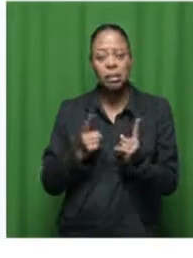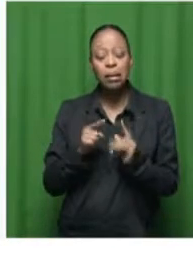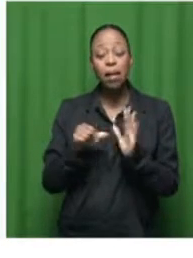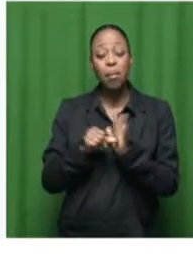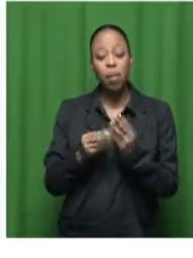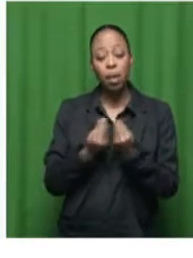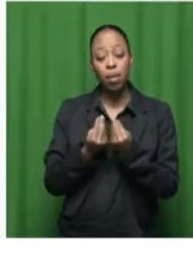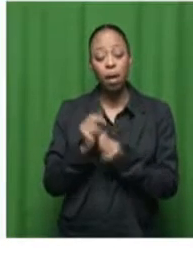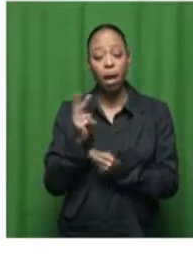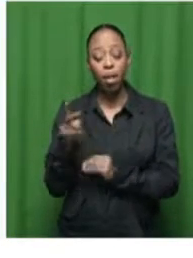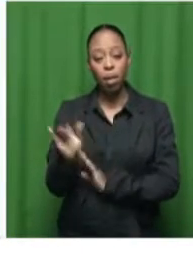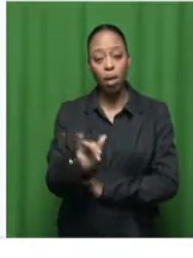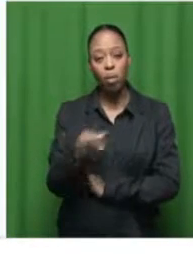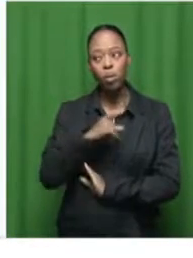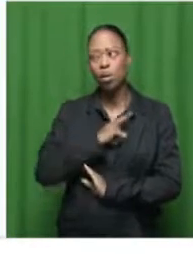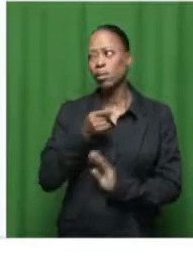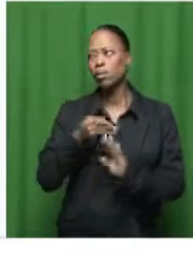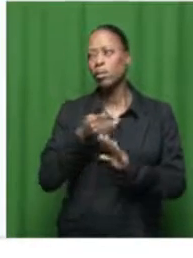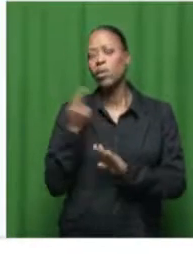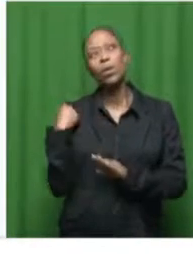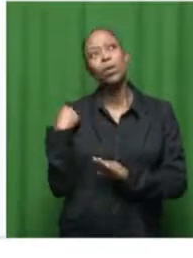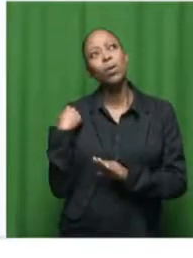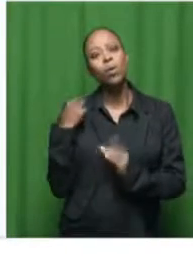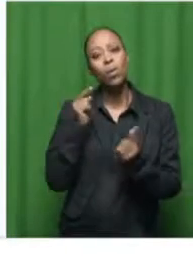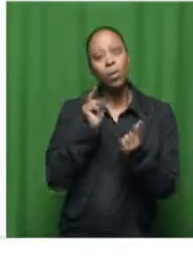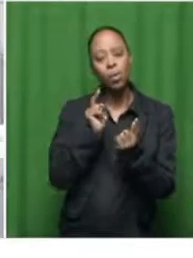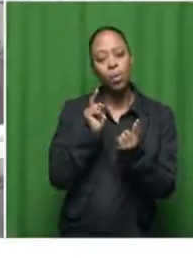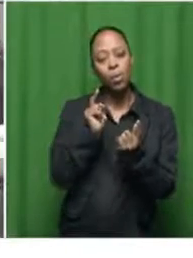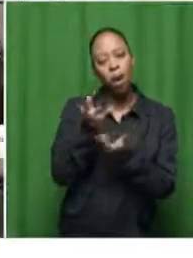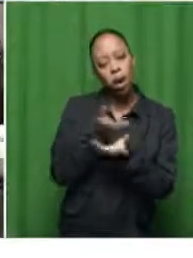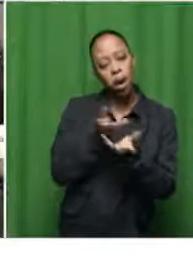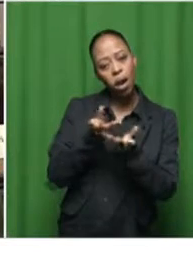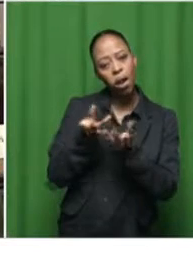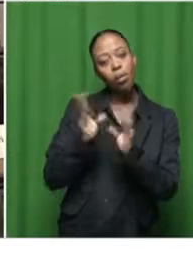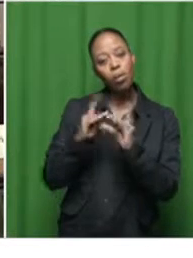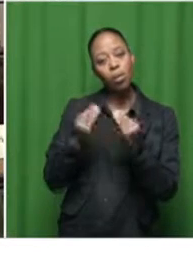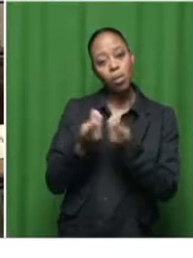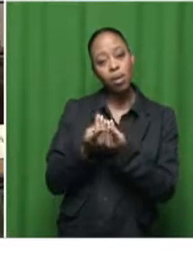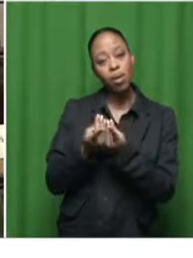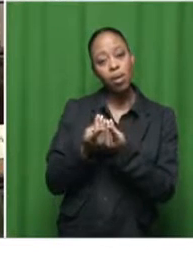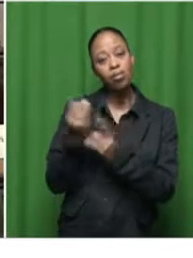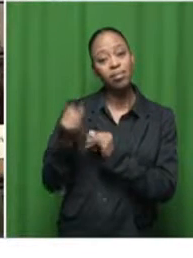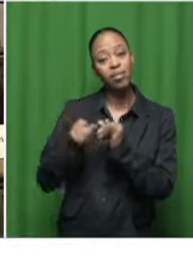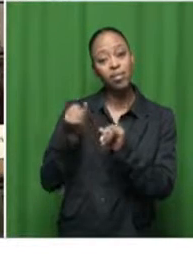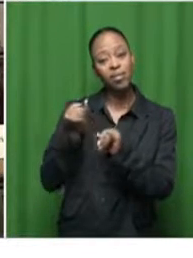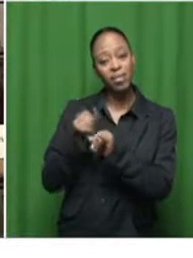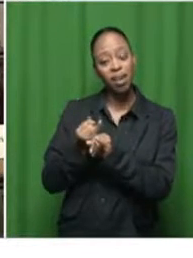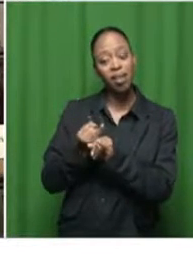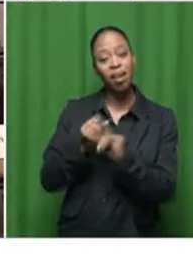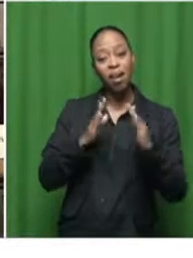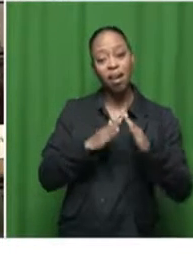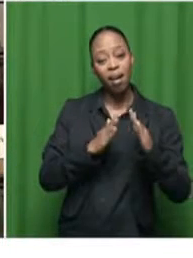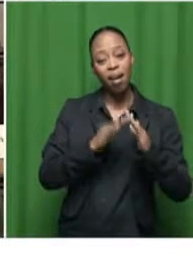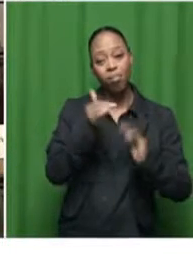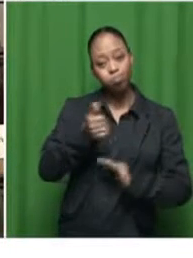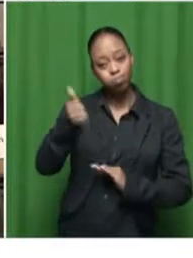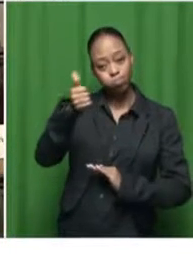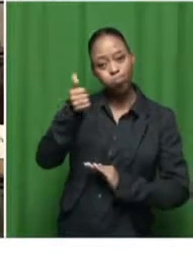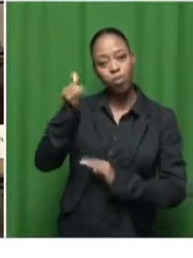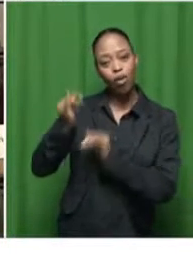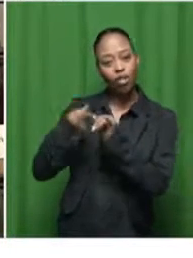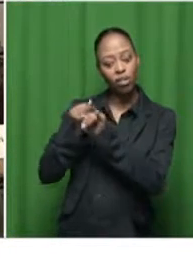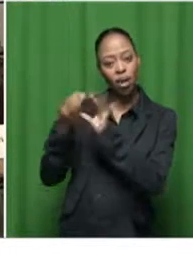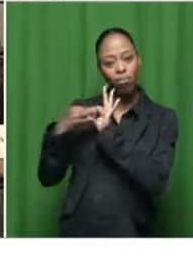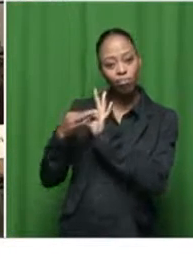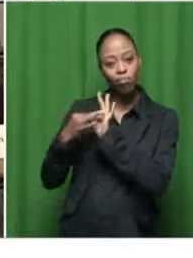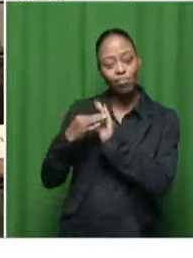important because Ella Ron we spoke to the Human Settlement Department's International Relations had and she was saying it's